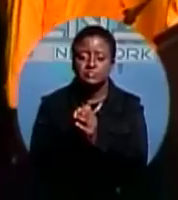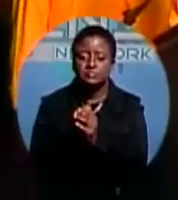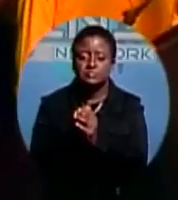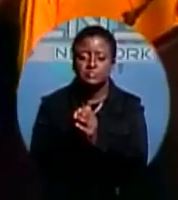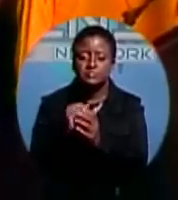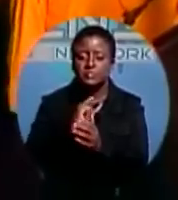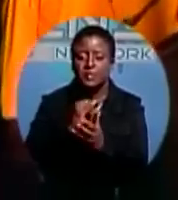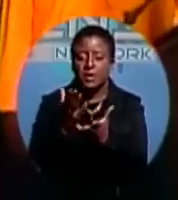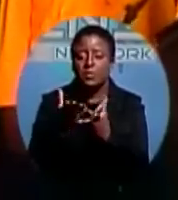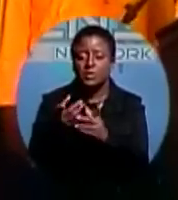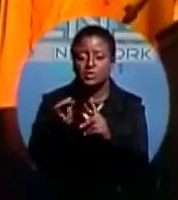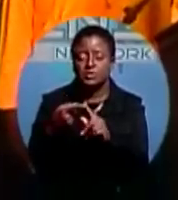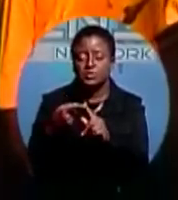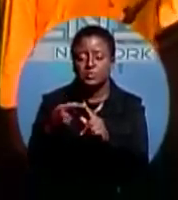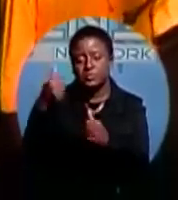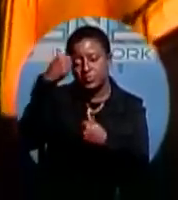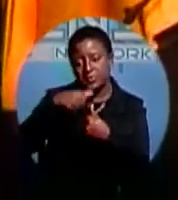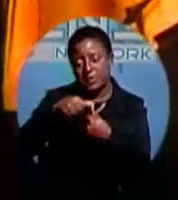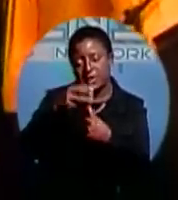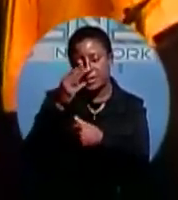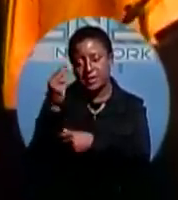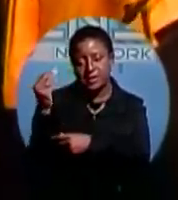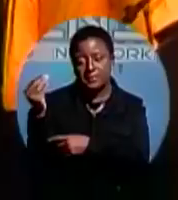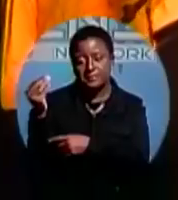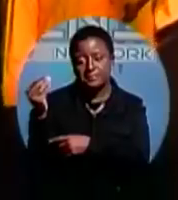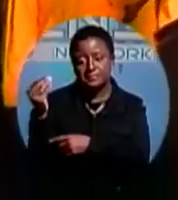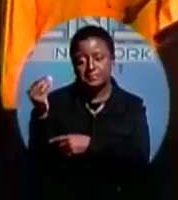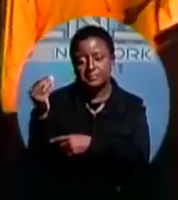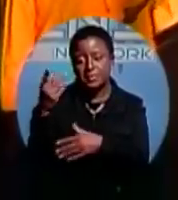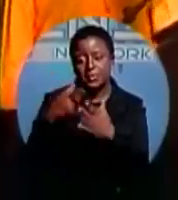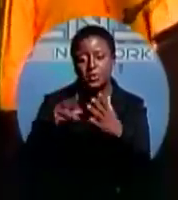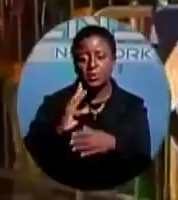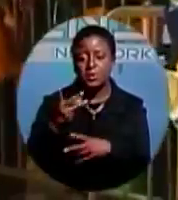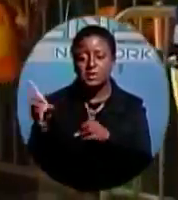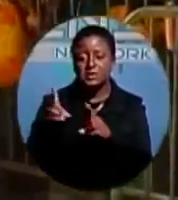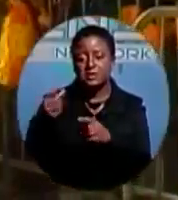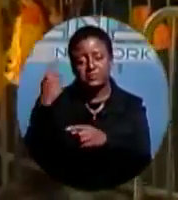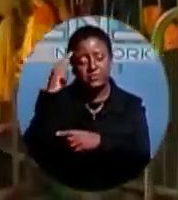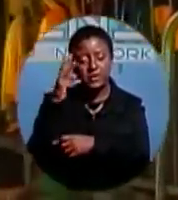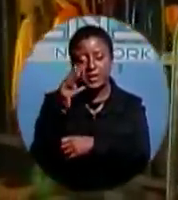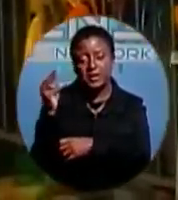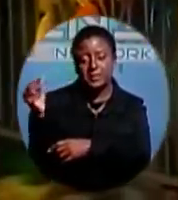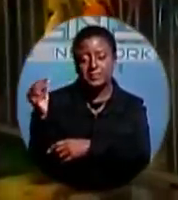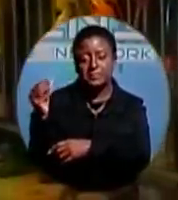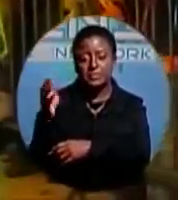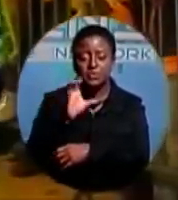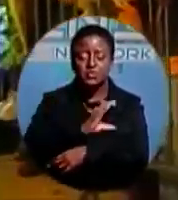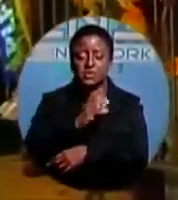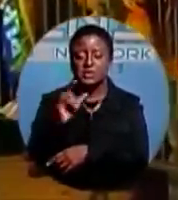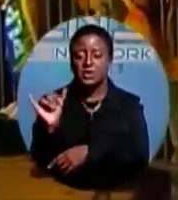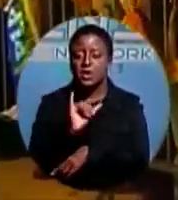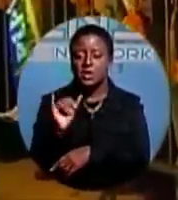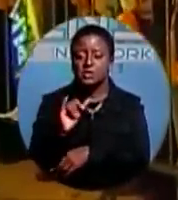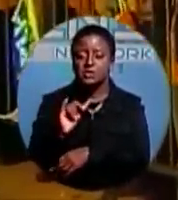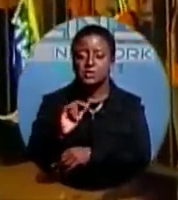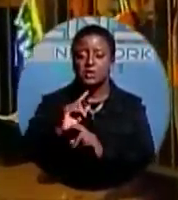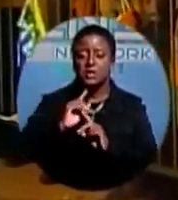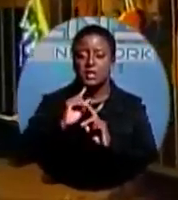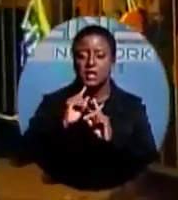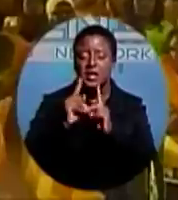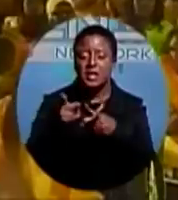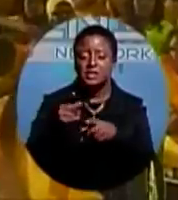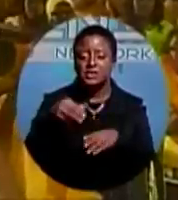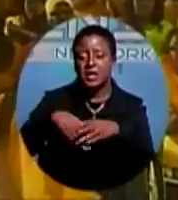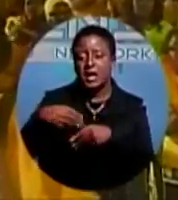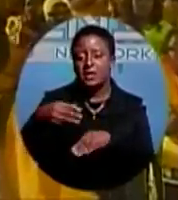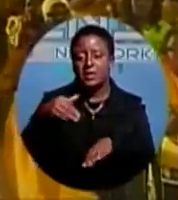I want to remind him what we did for him. Christie also lashed out at the governing party